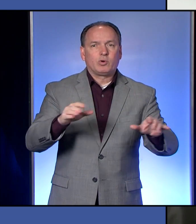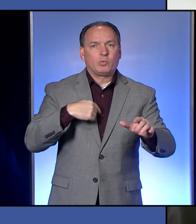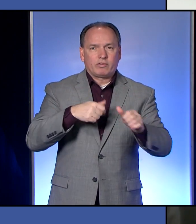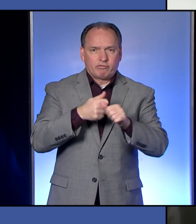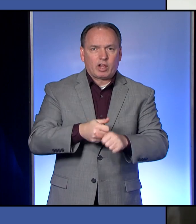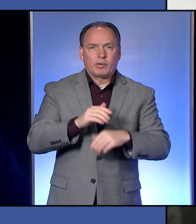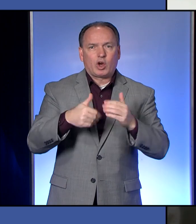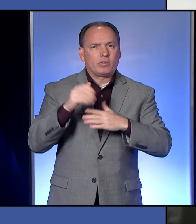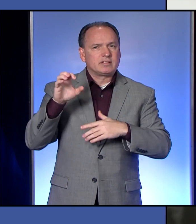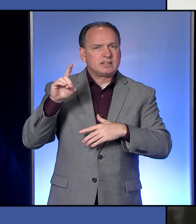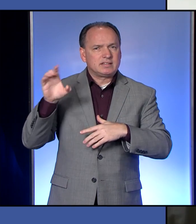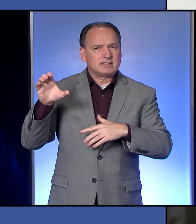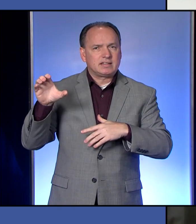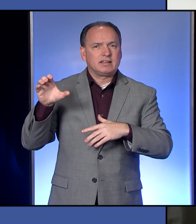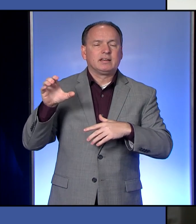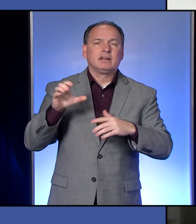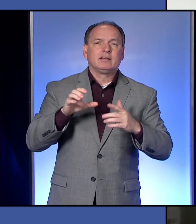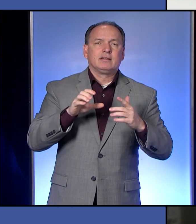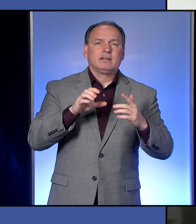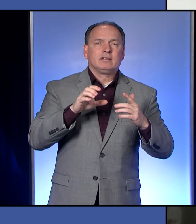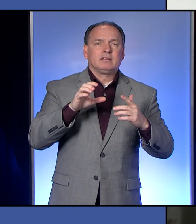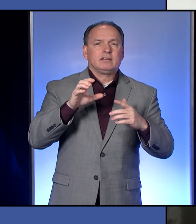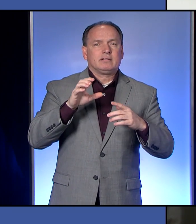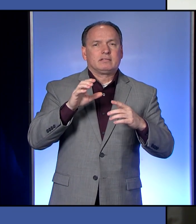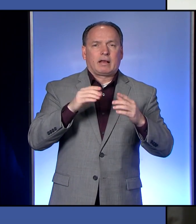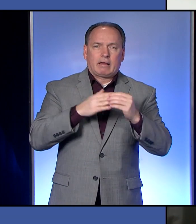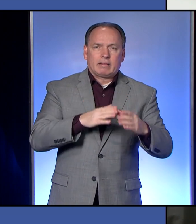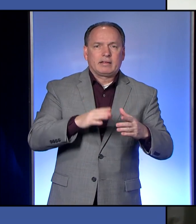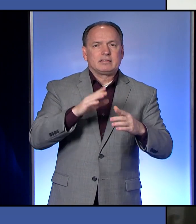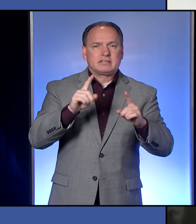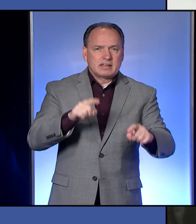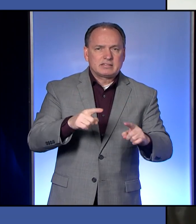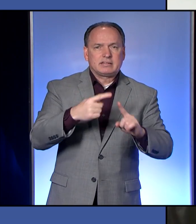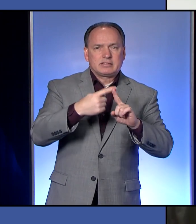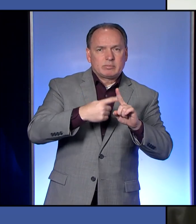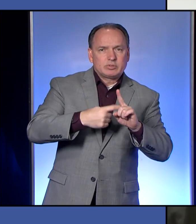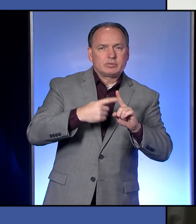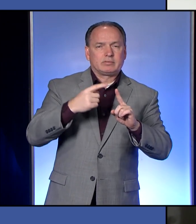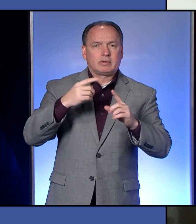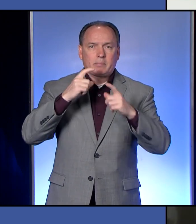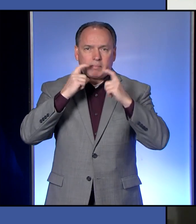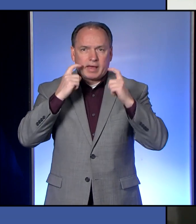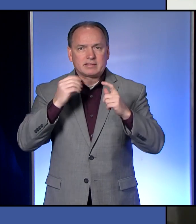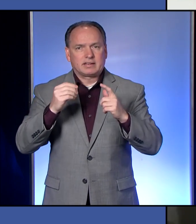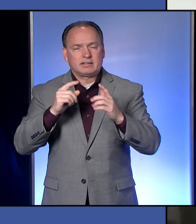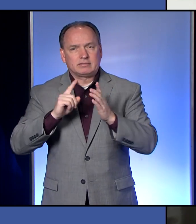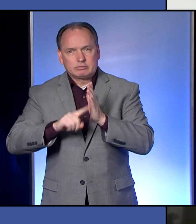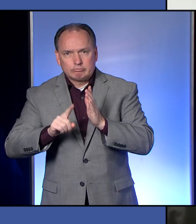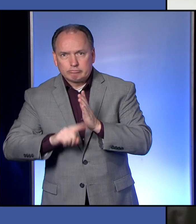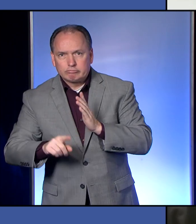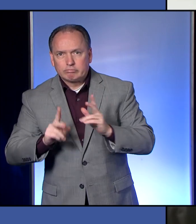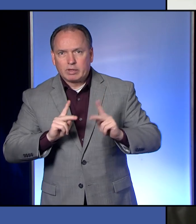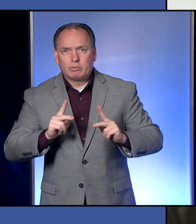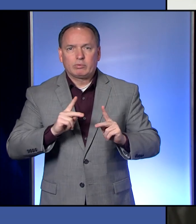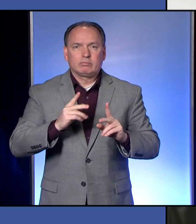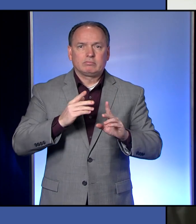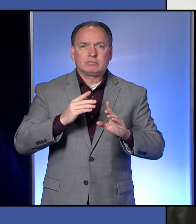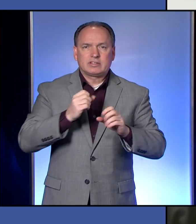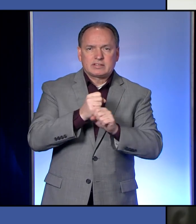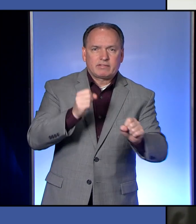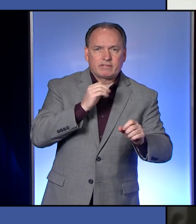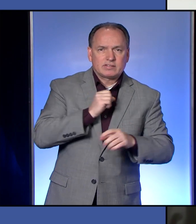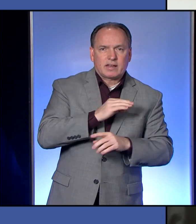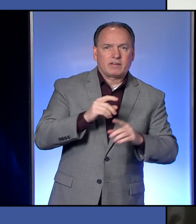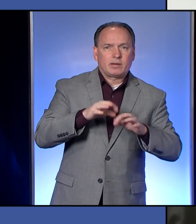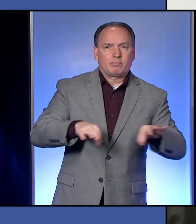guidelines relative to testing people as they come in, taking their temperature, masks, and restricting visitors for the safety of the staff, and more